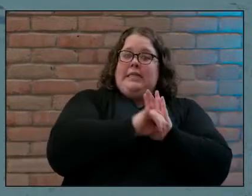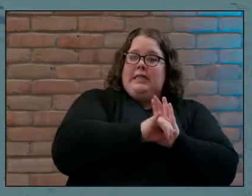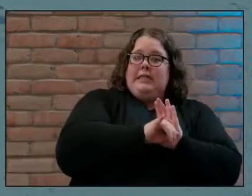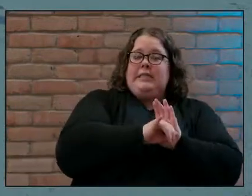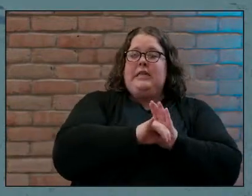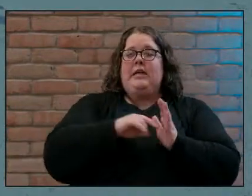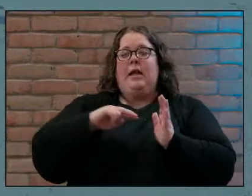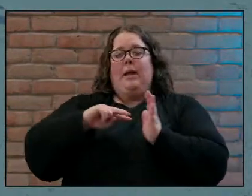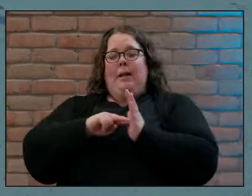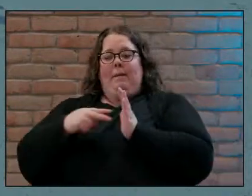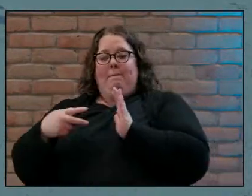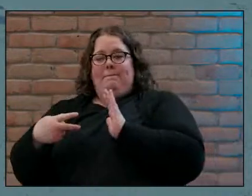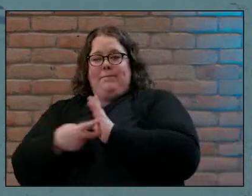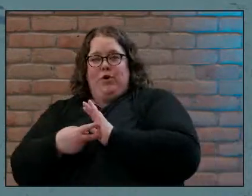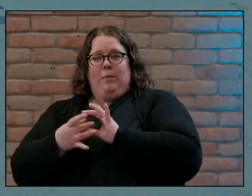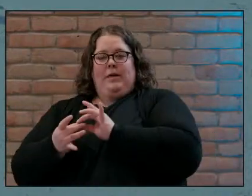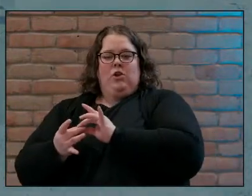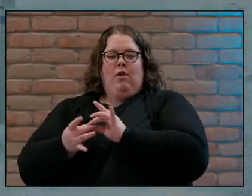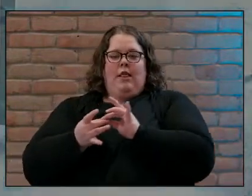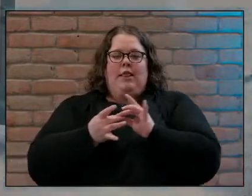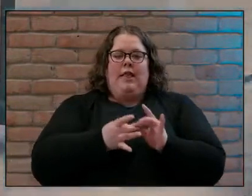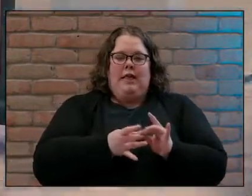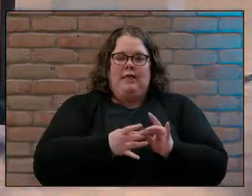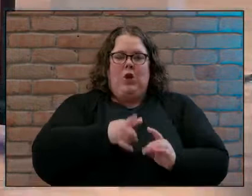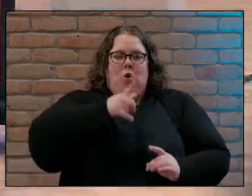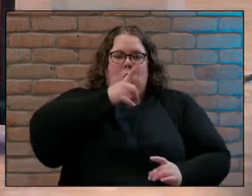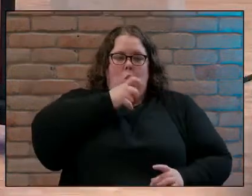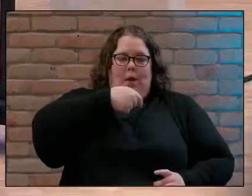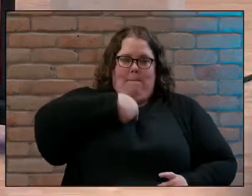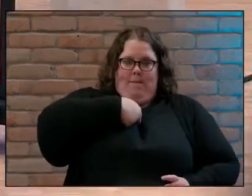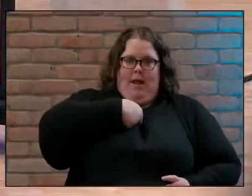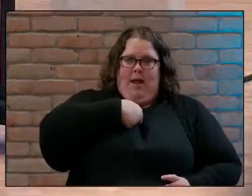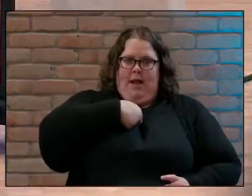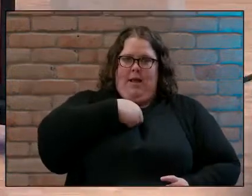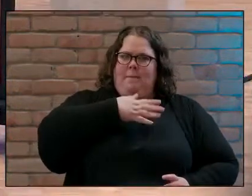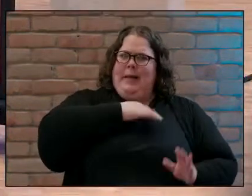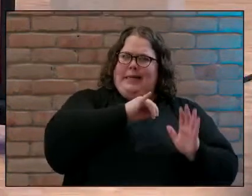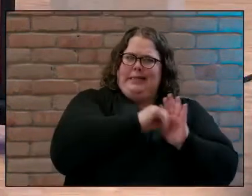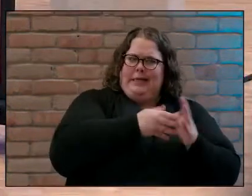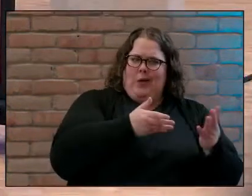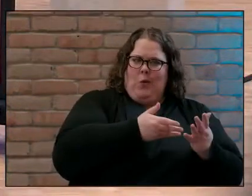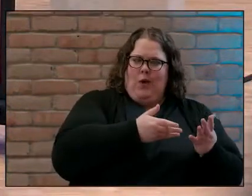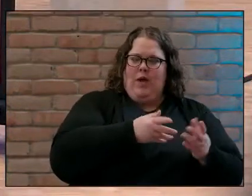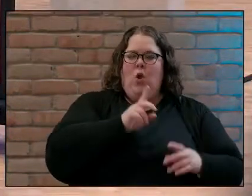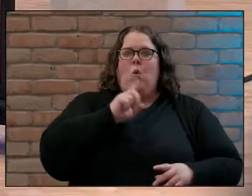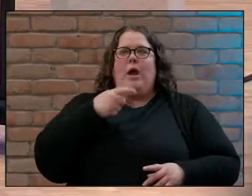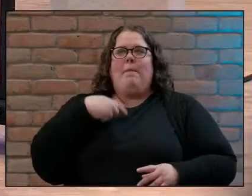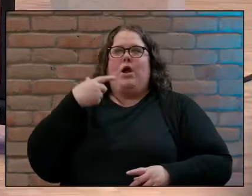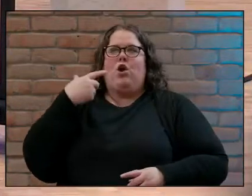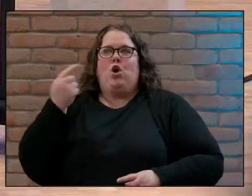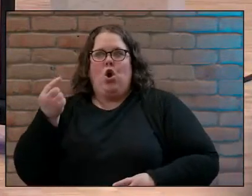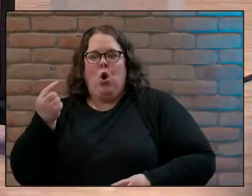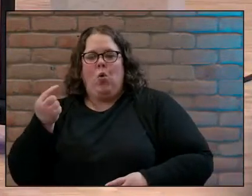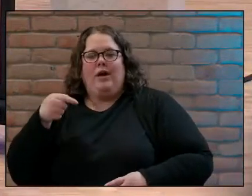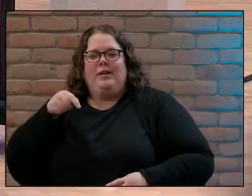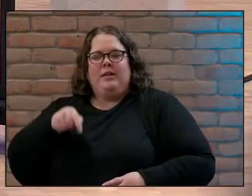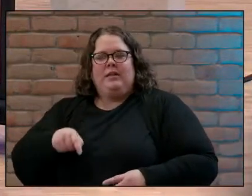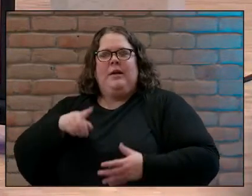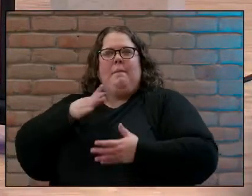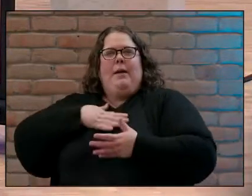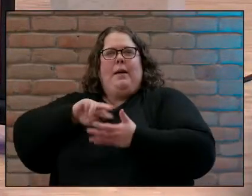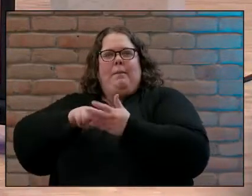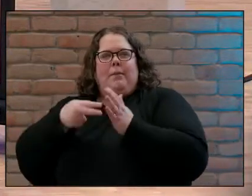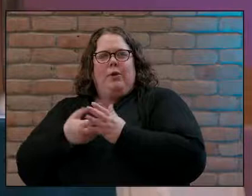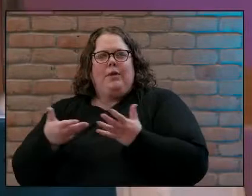linked to one other to one another who am I what's my identity where am I going what's my purpose the two are linked